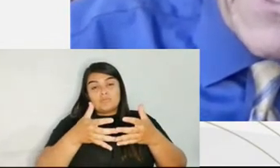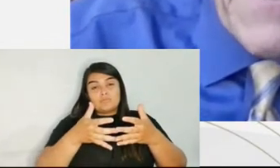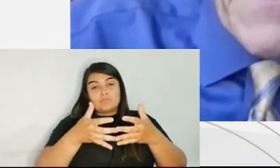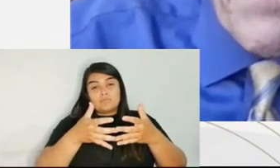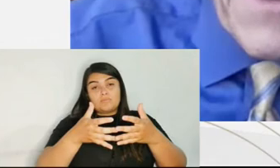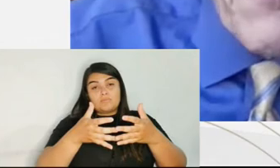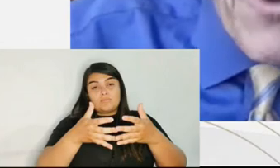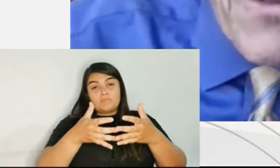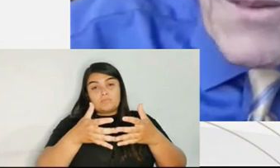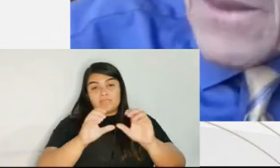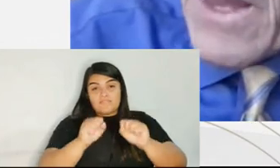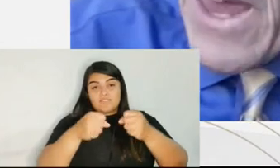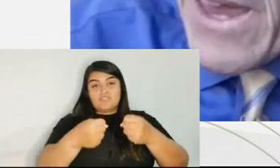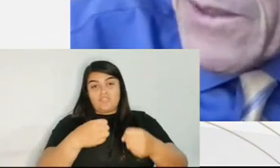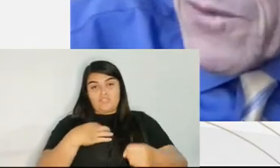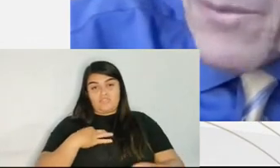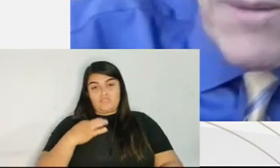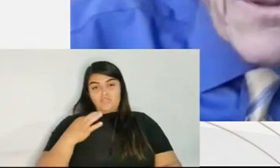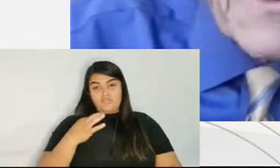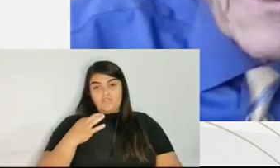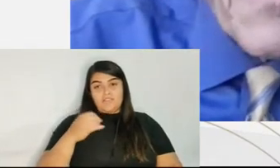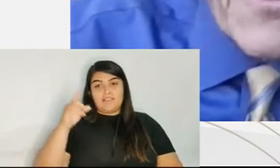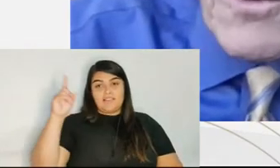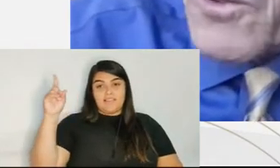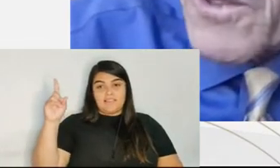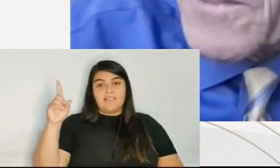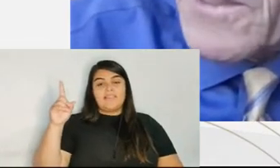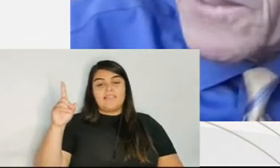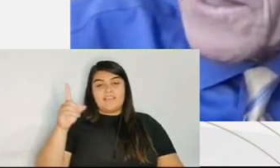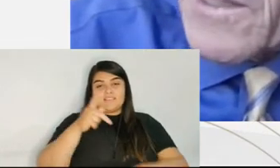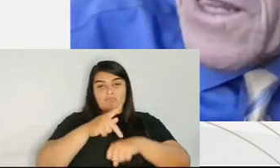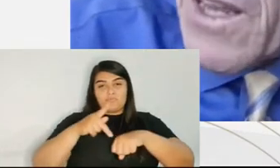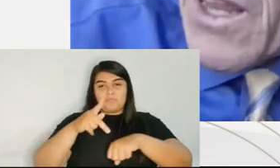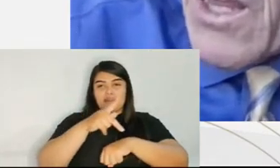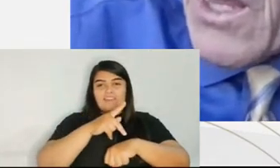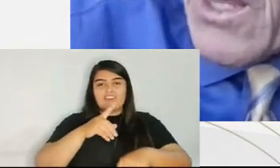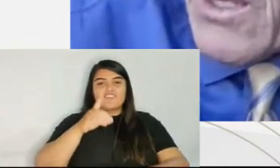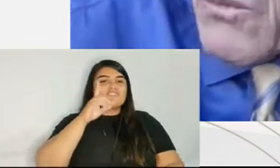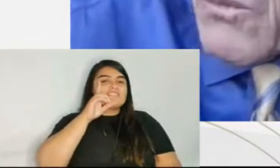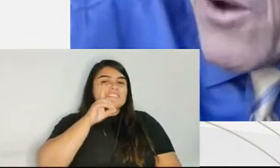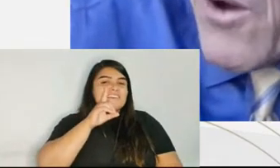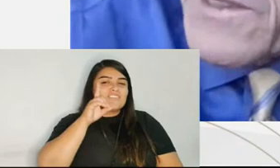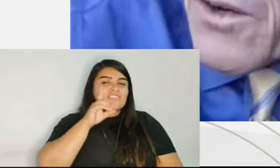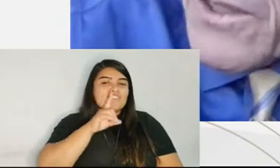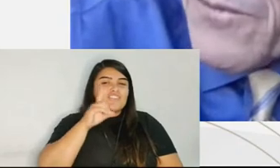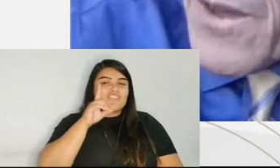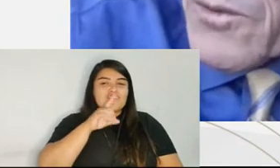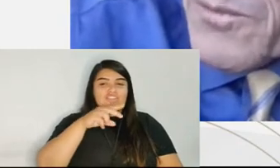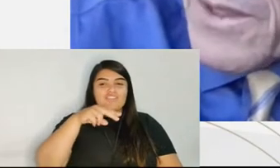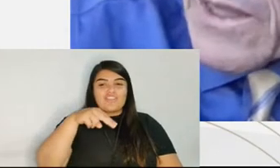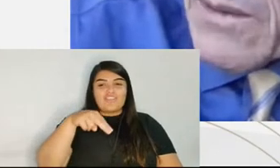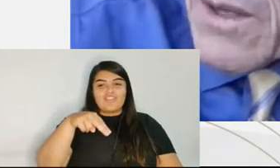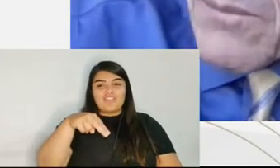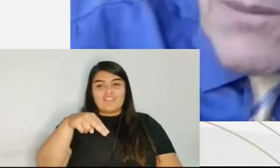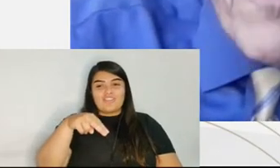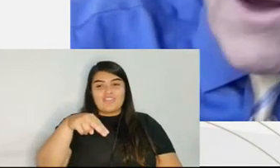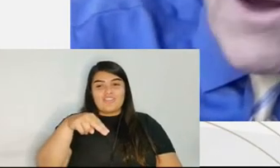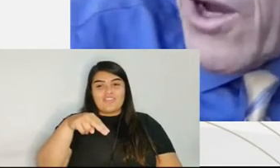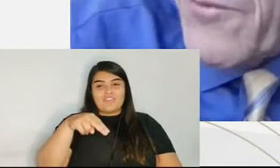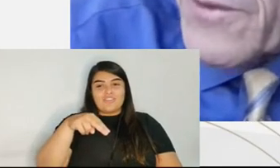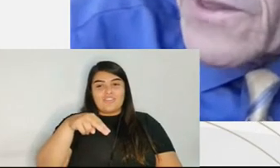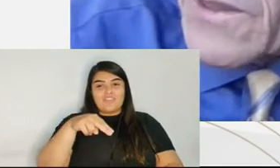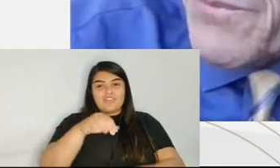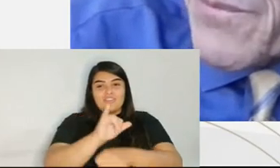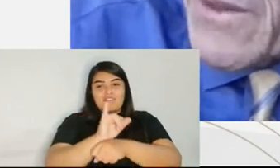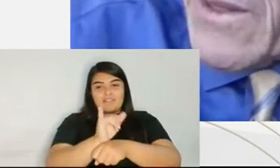And the head of the public defender in New York City said, when a voluntary defender, meaning a member of